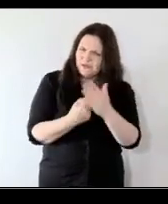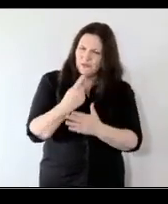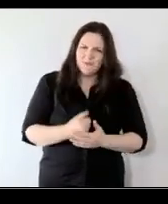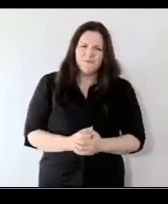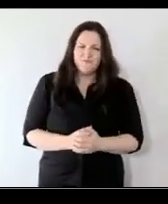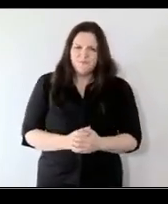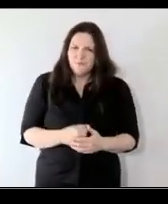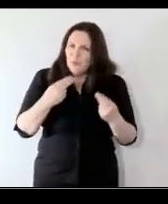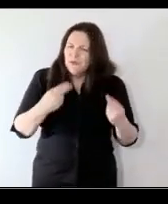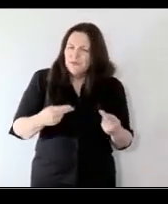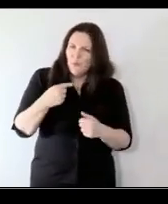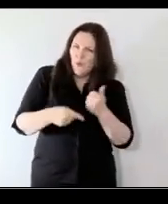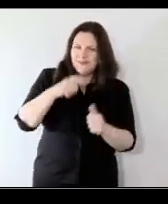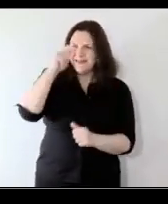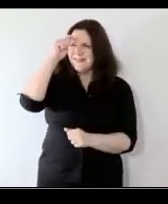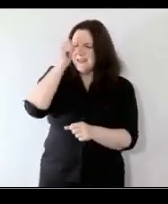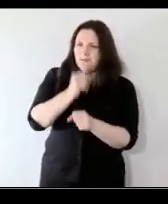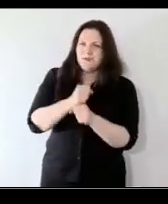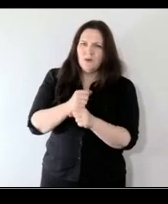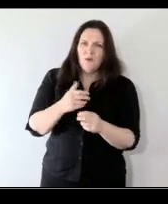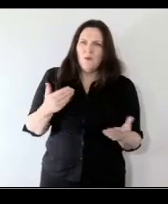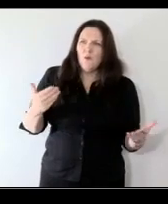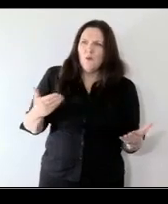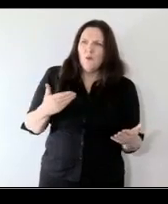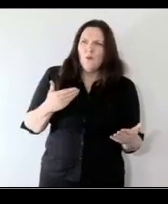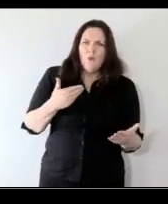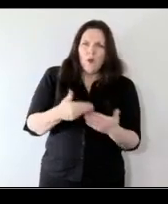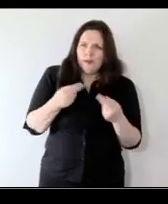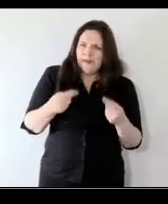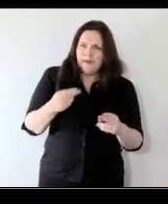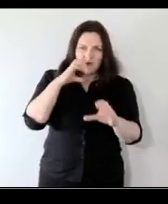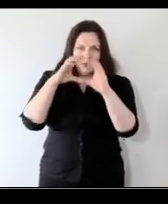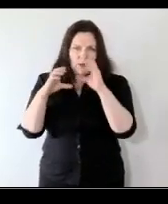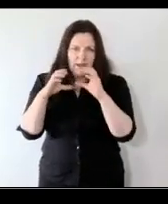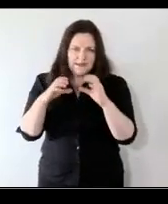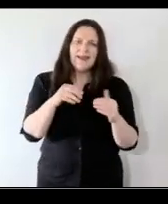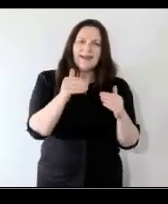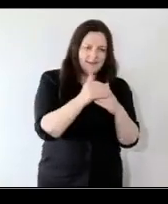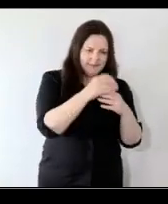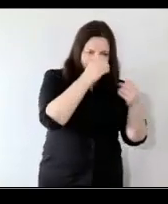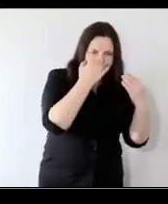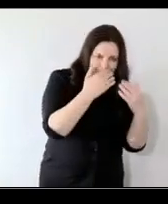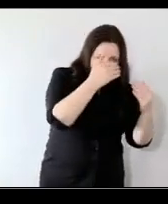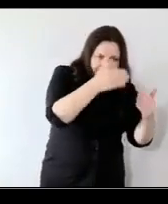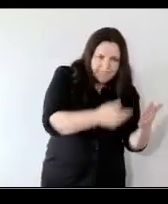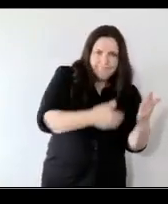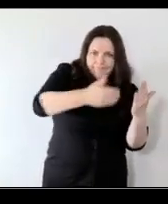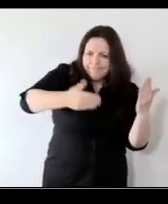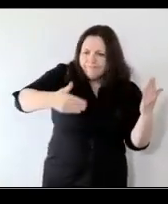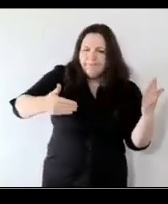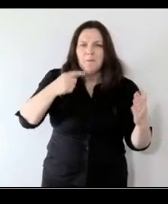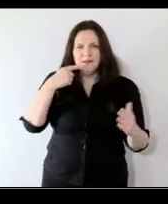always be thinking about what what we need to communicate and how we need to engage people but everybody